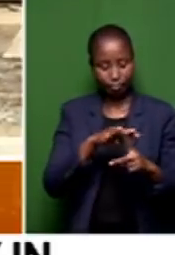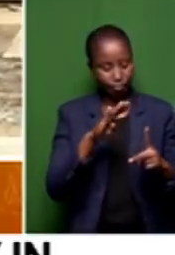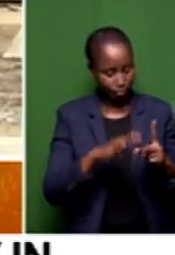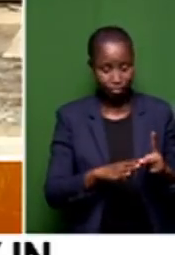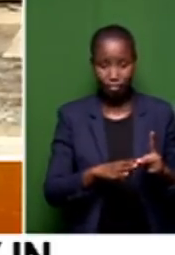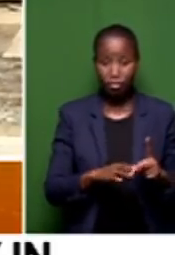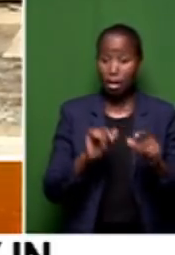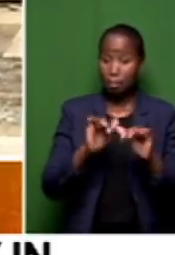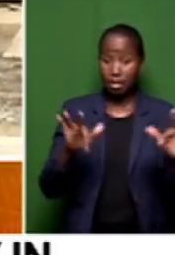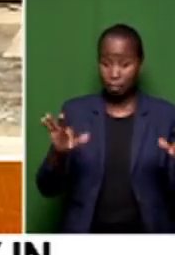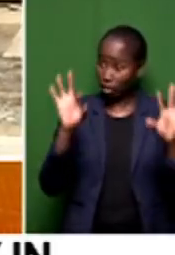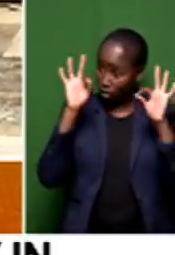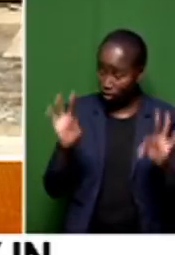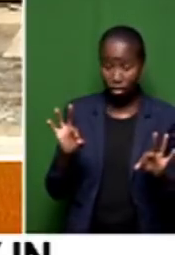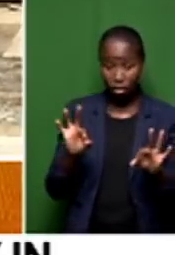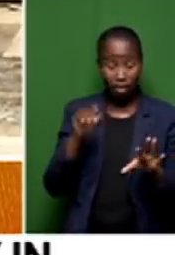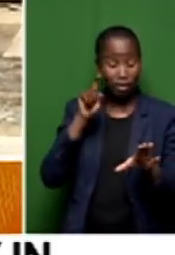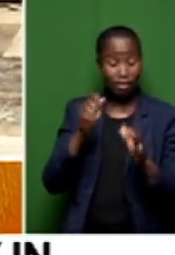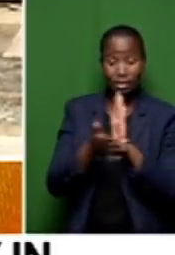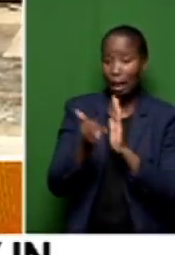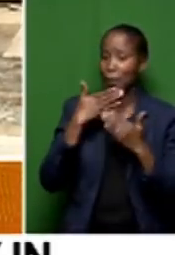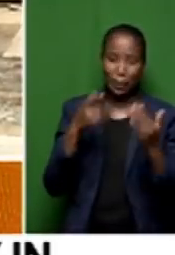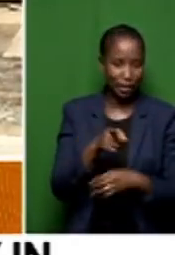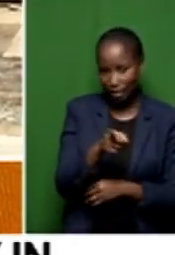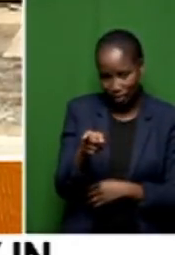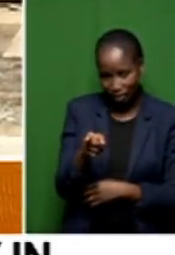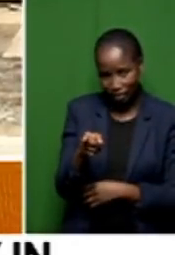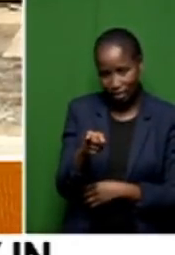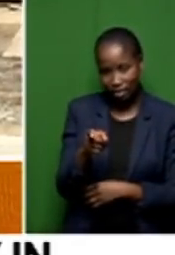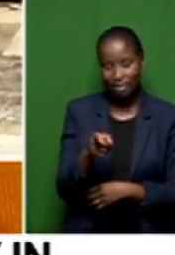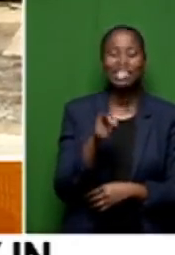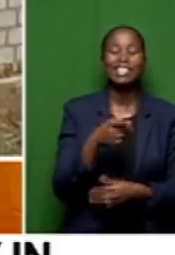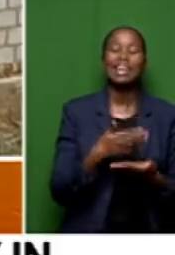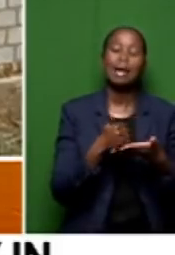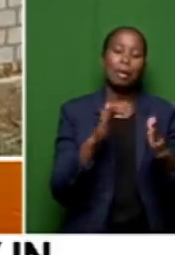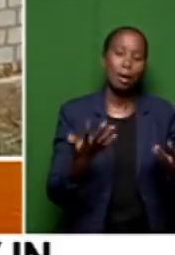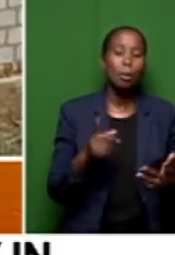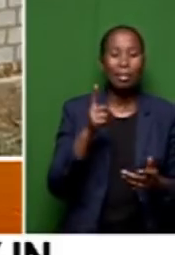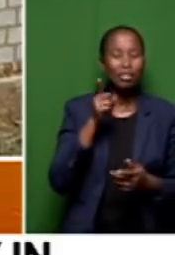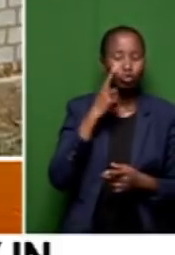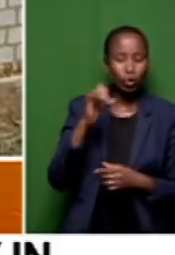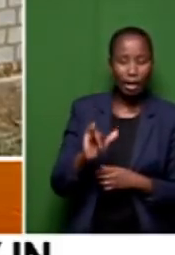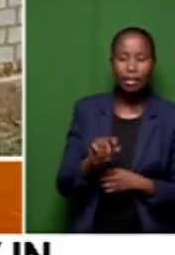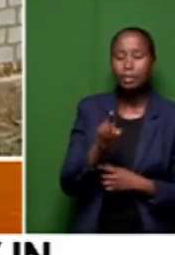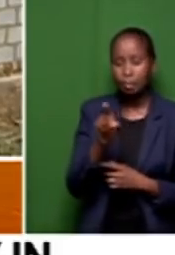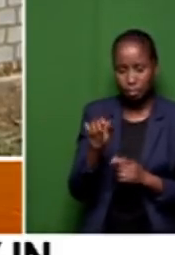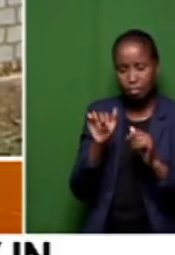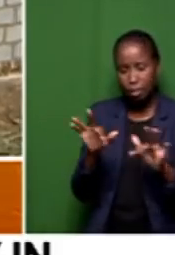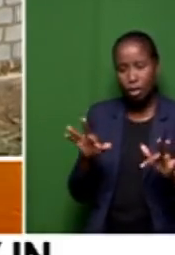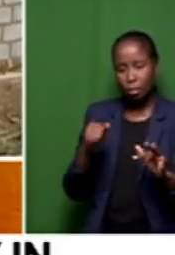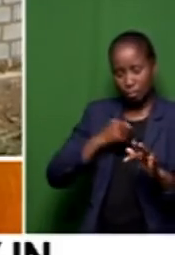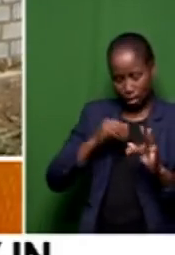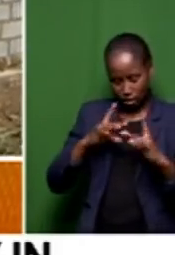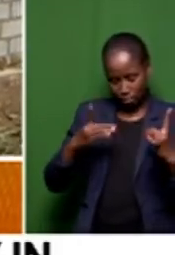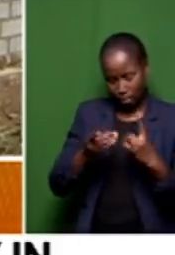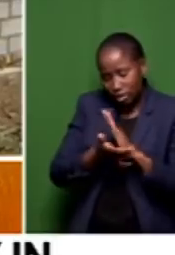So, the way to fix this whole situation is to ensure that you see what is the skills that people have in the department. I